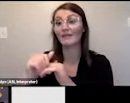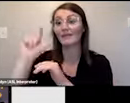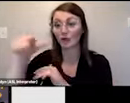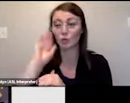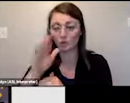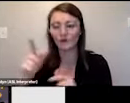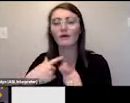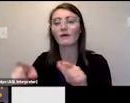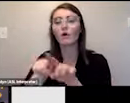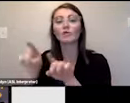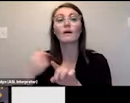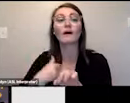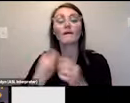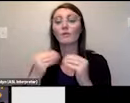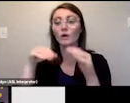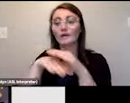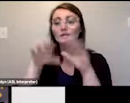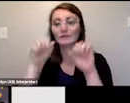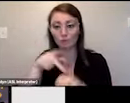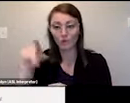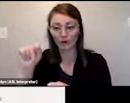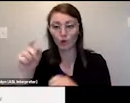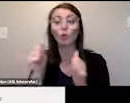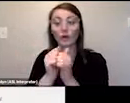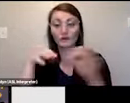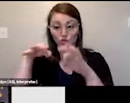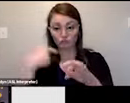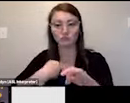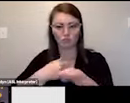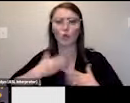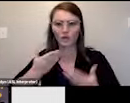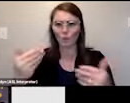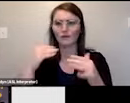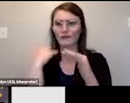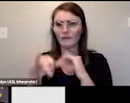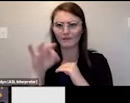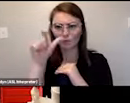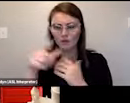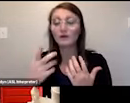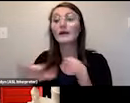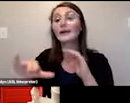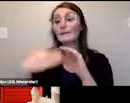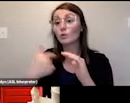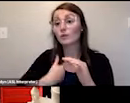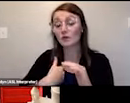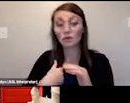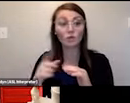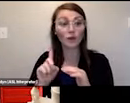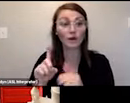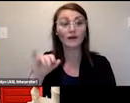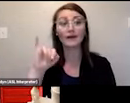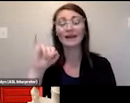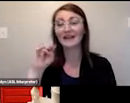version of the powerpoint with image descriptions that i can email you and just email me at info at